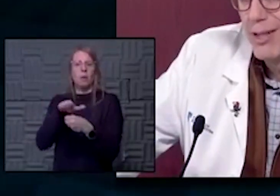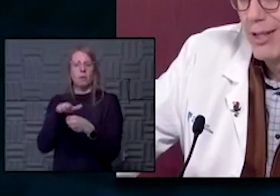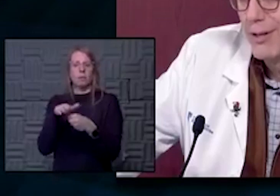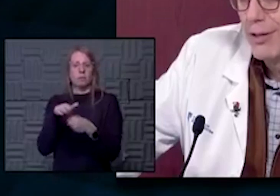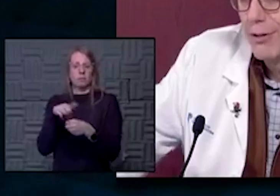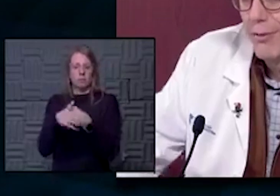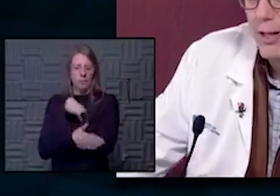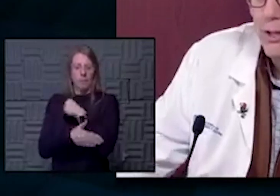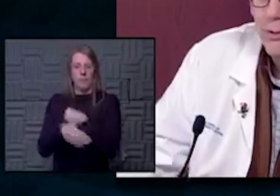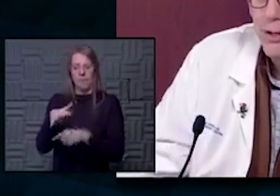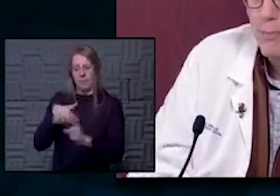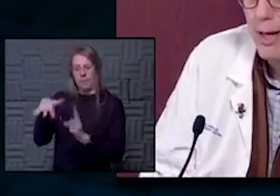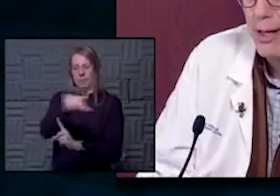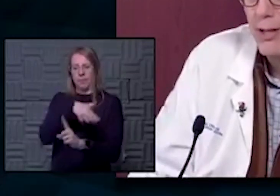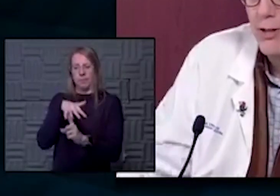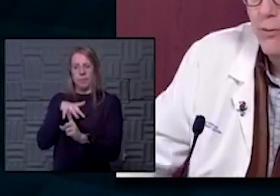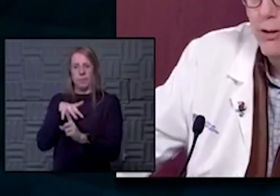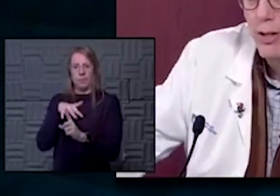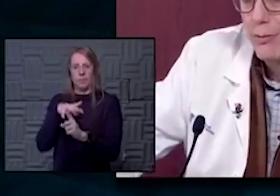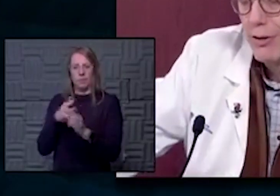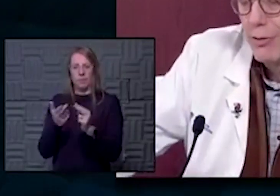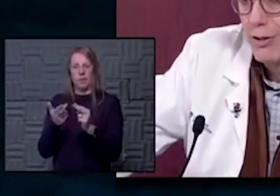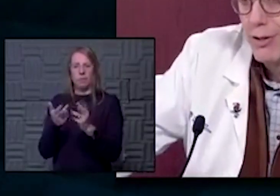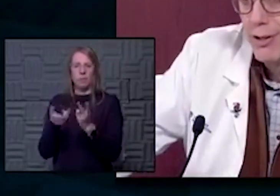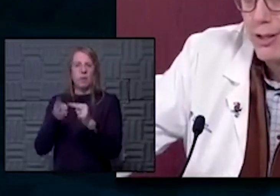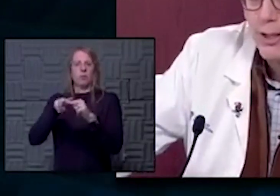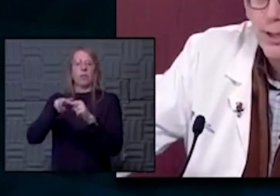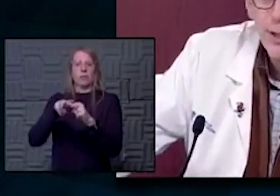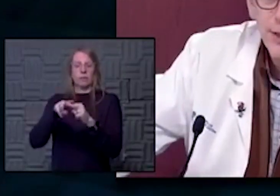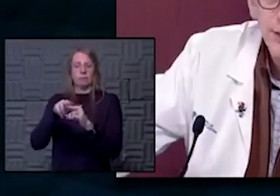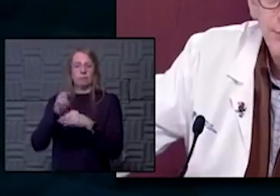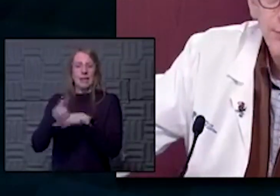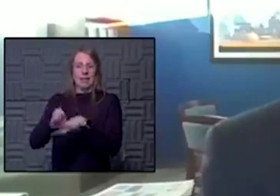think receive any sort of increased mandates as far as any restrictions?